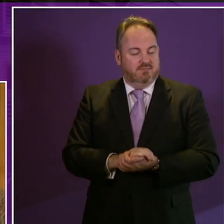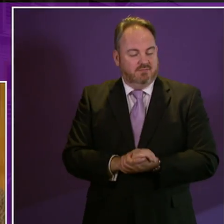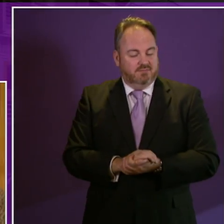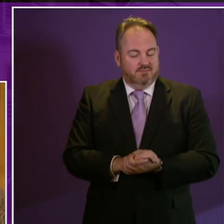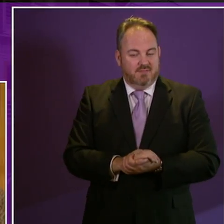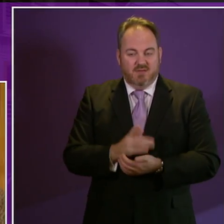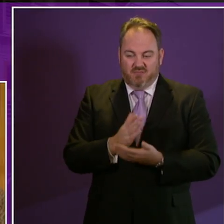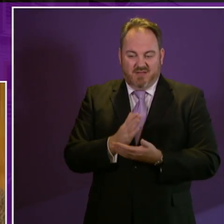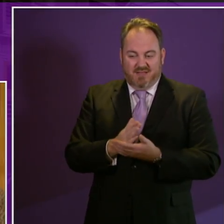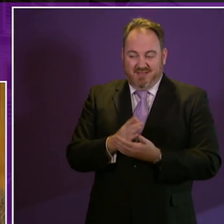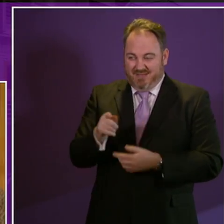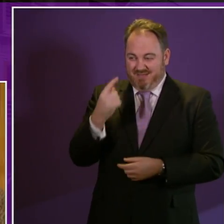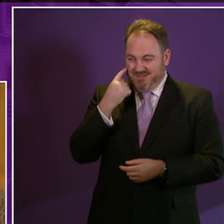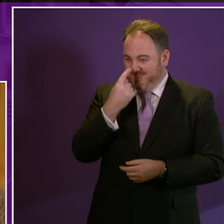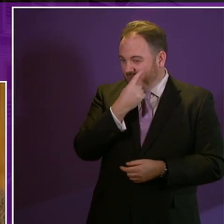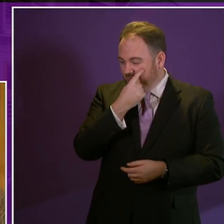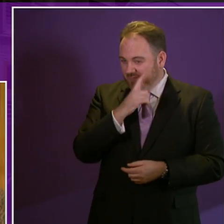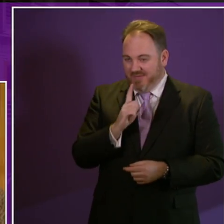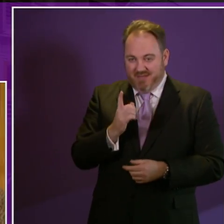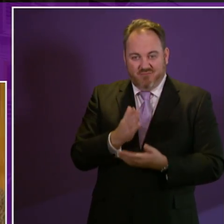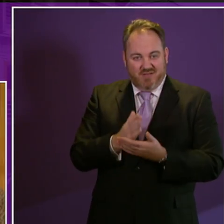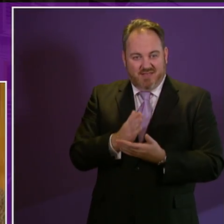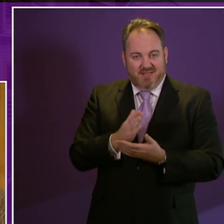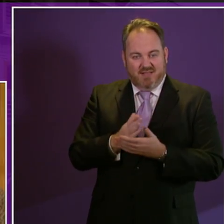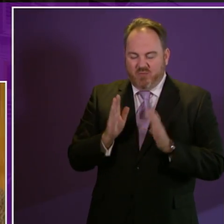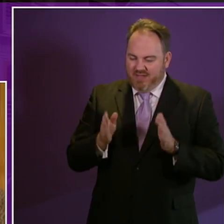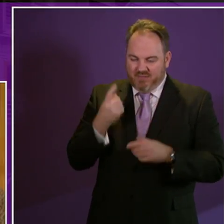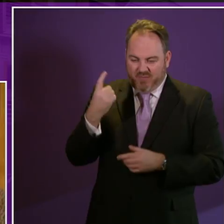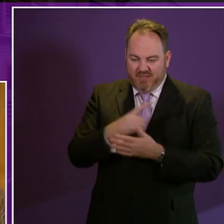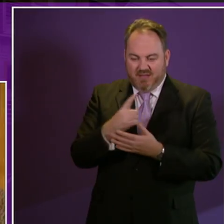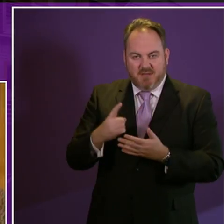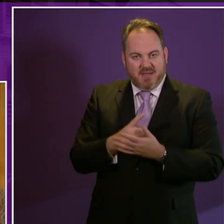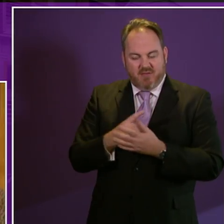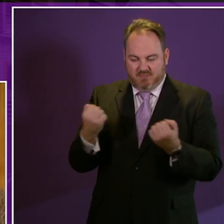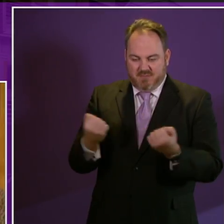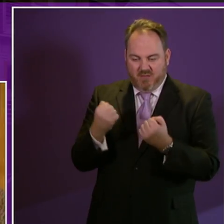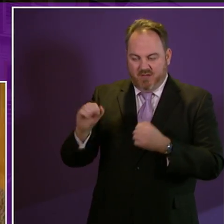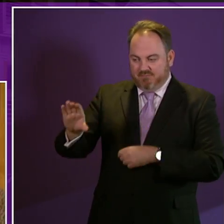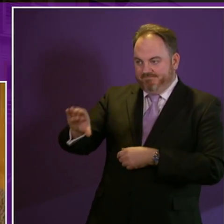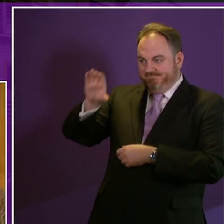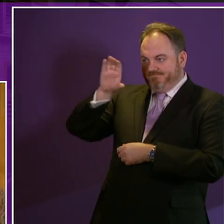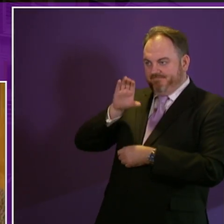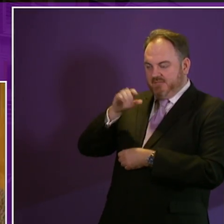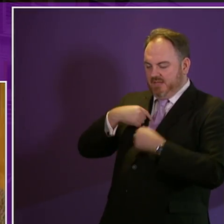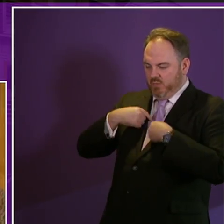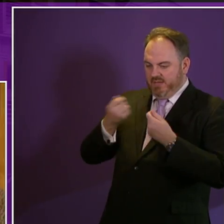underlines I believe this underlines the need to look into further devolution of both employment services and the range of